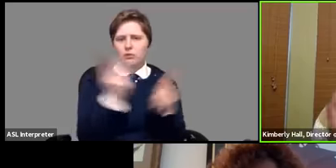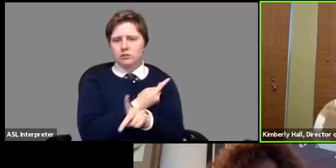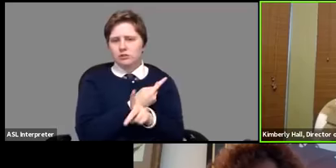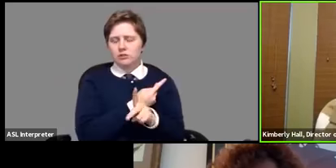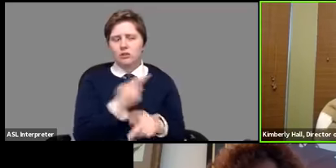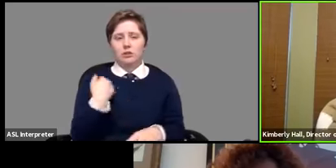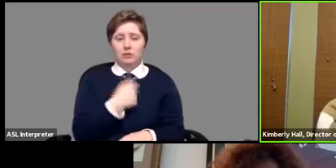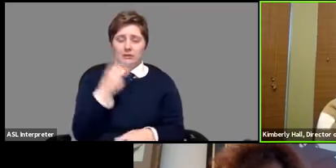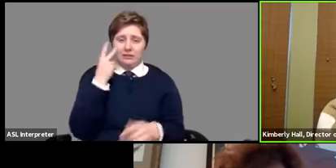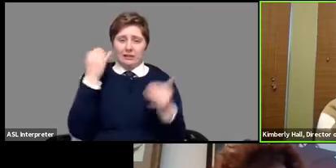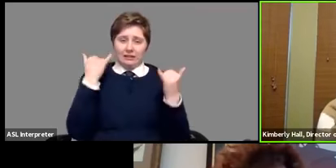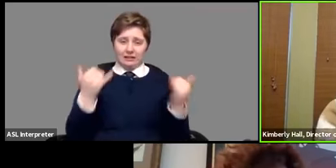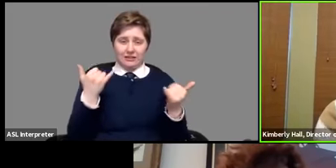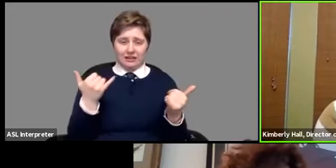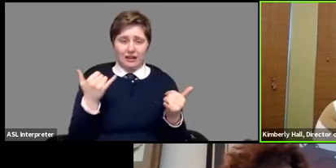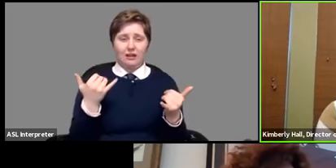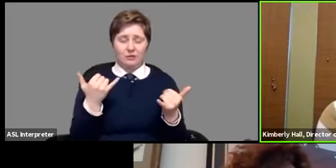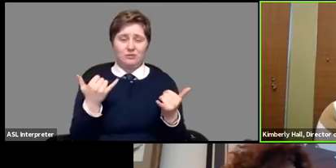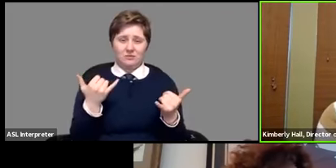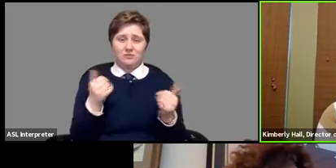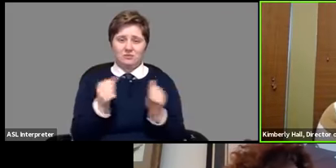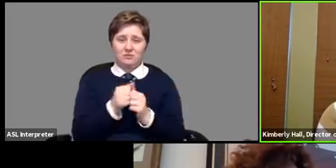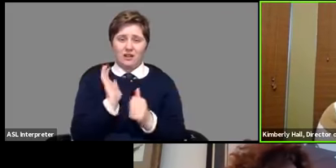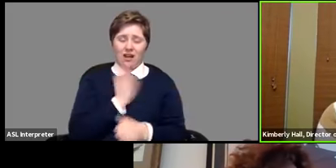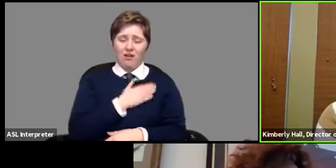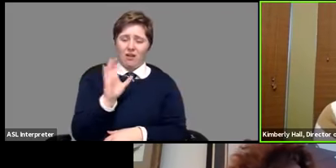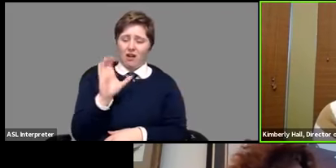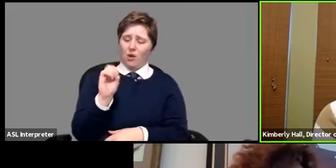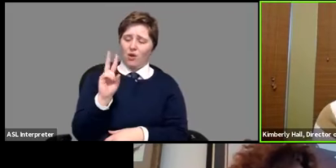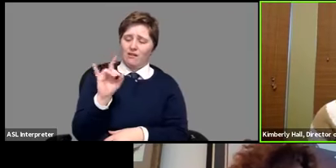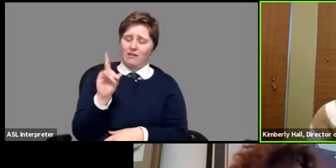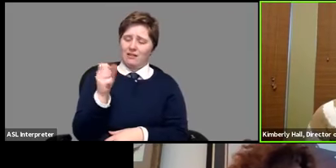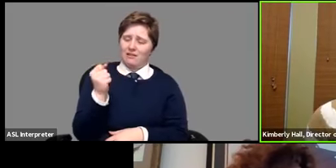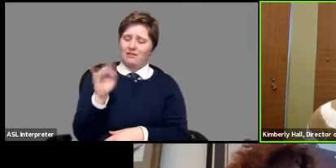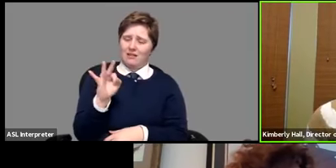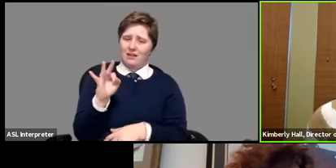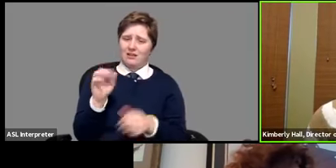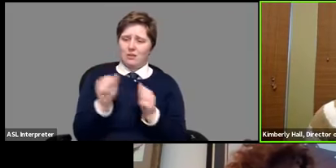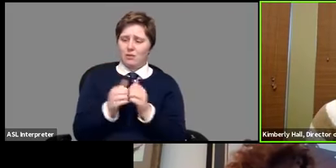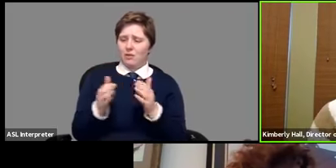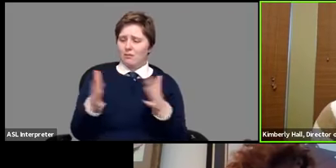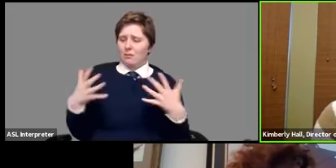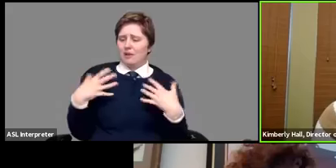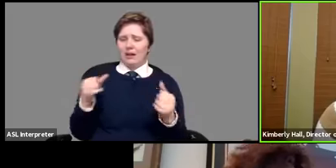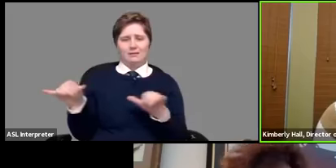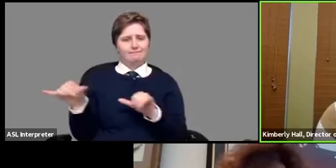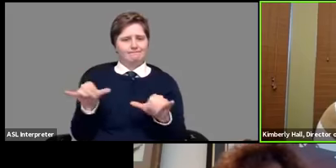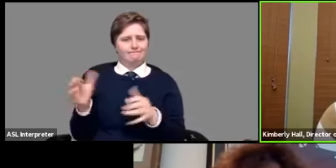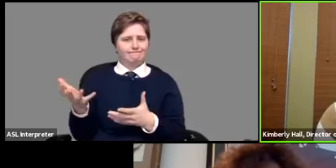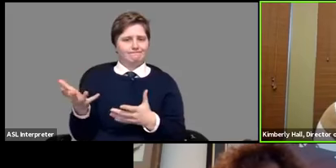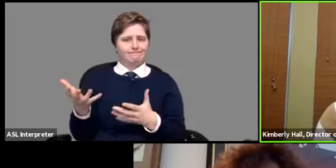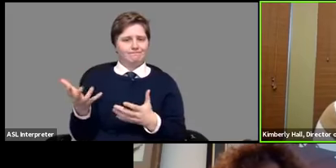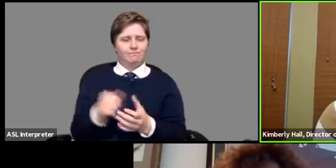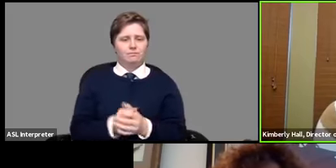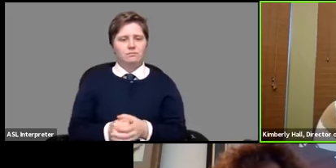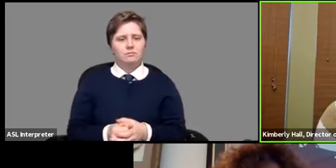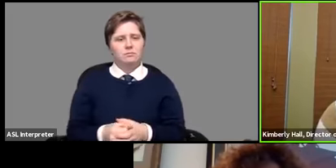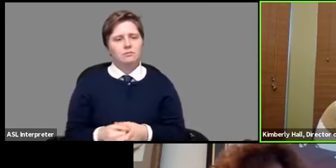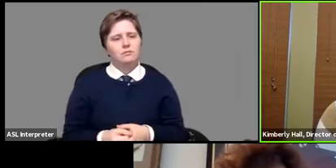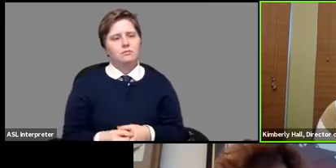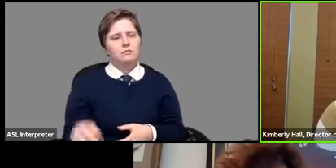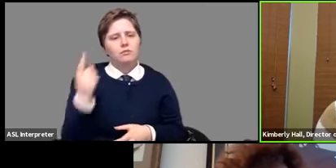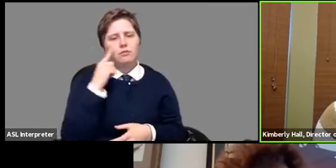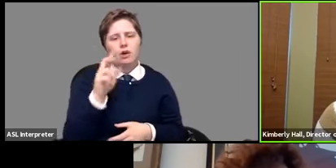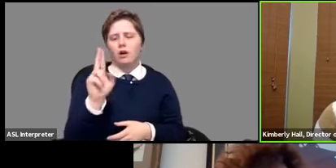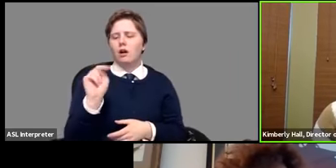that bear out with our uh covet 19 on the public health side on the unemployment side i'll share a